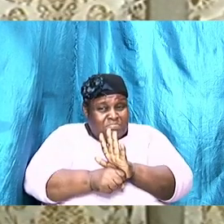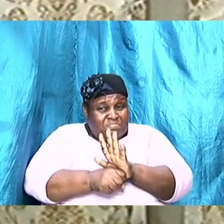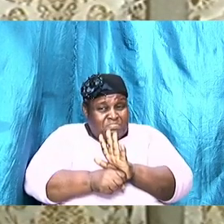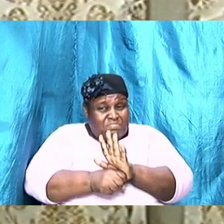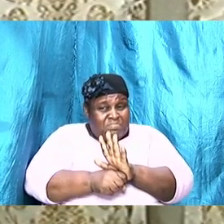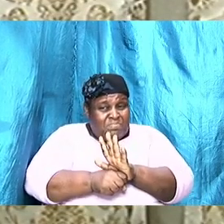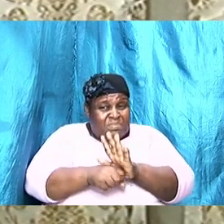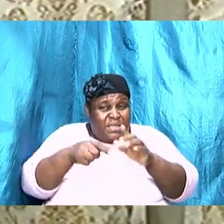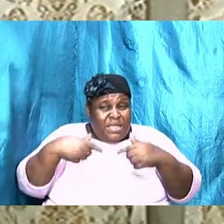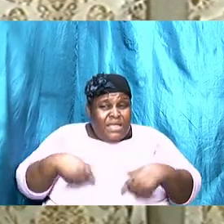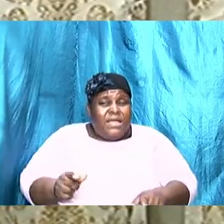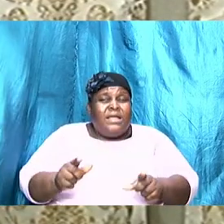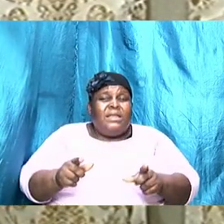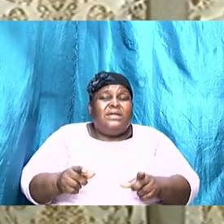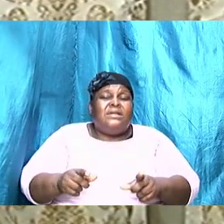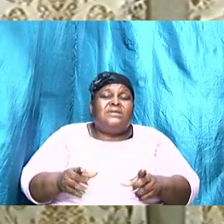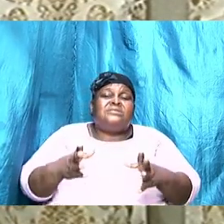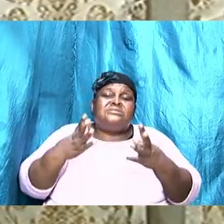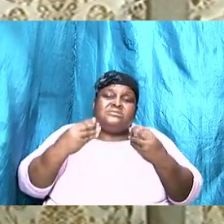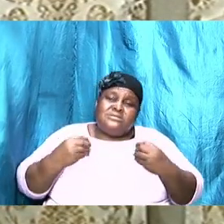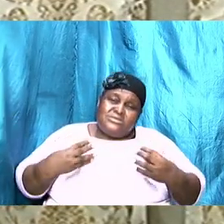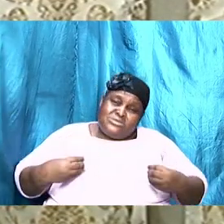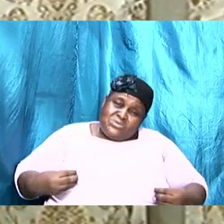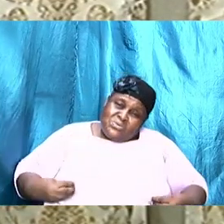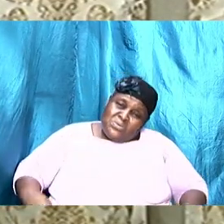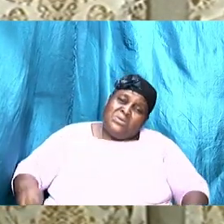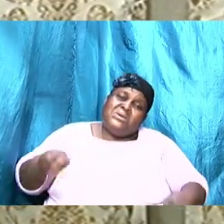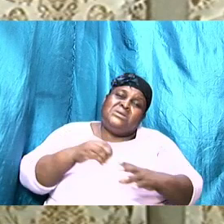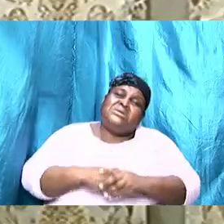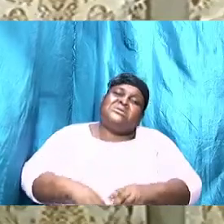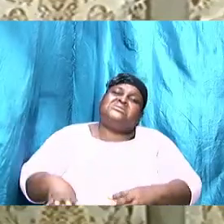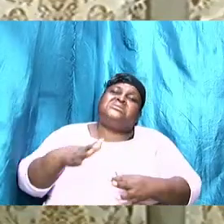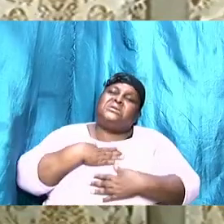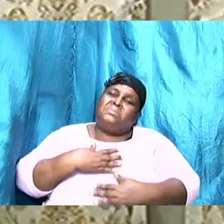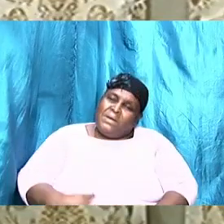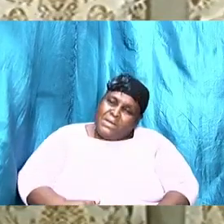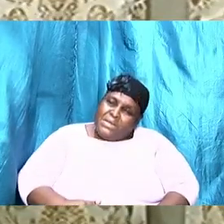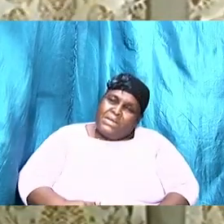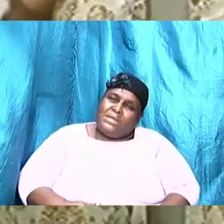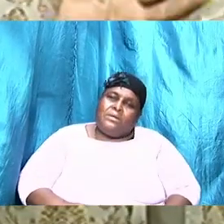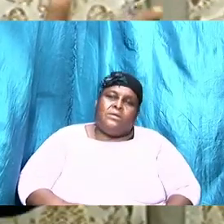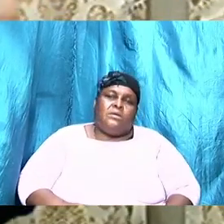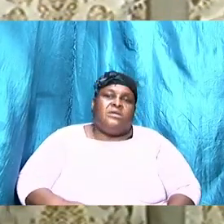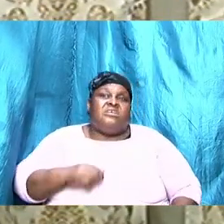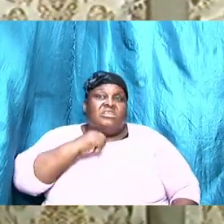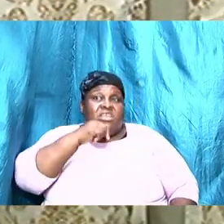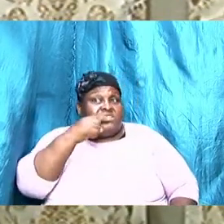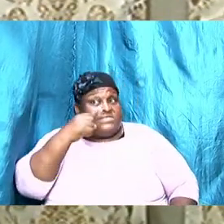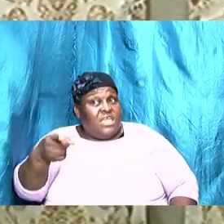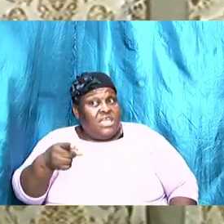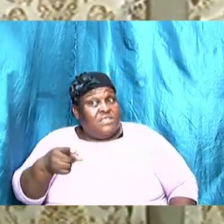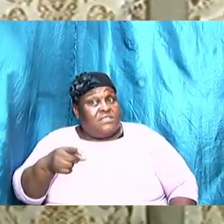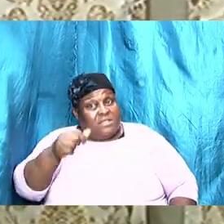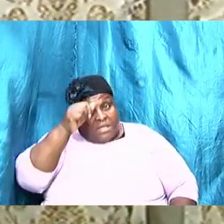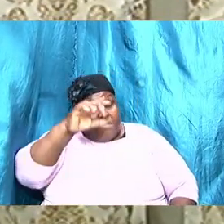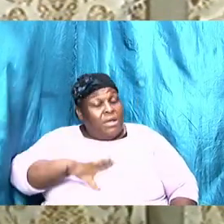and let it saturate into his be no I'm not saying that a man is always going to have money and going no